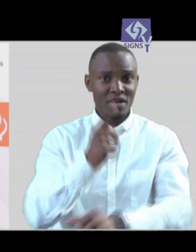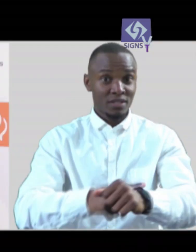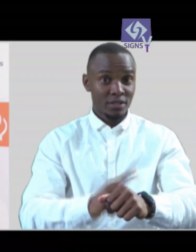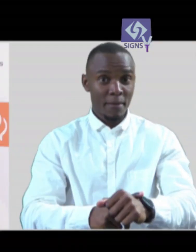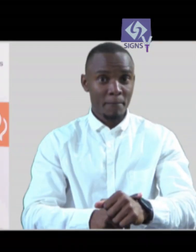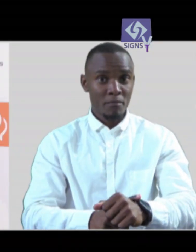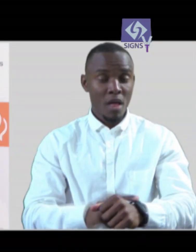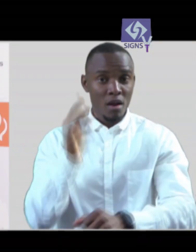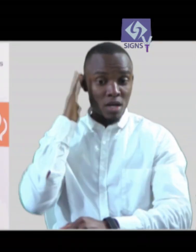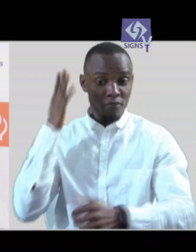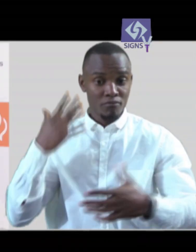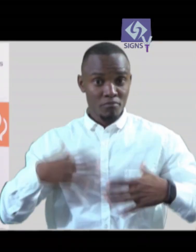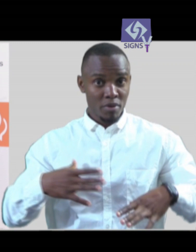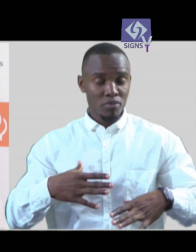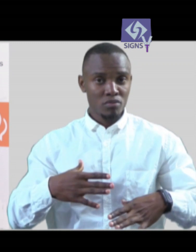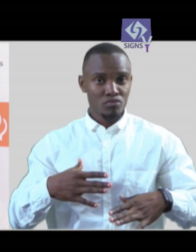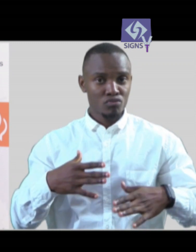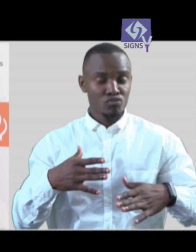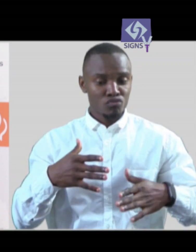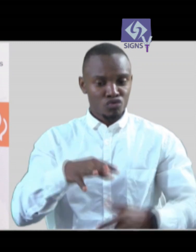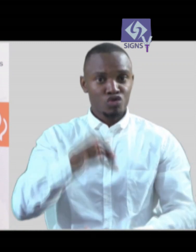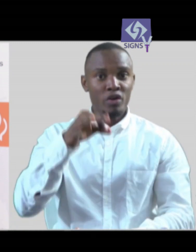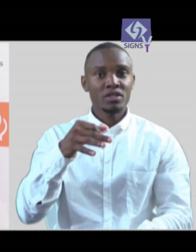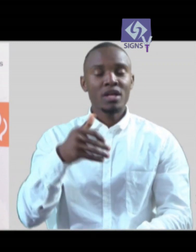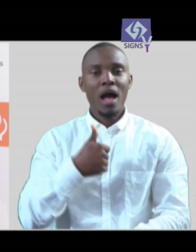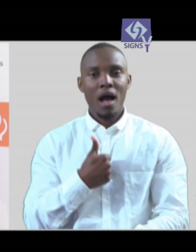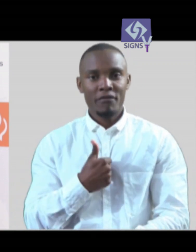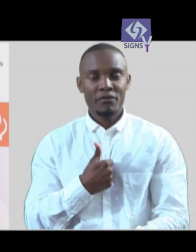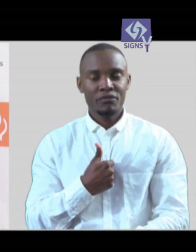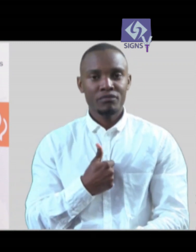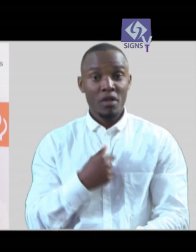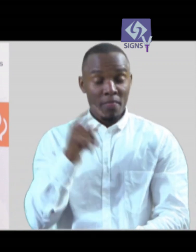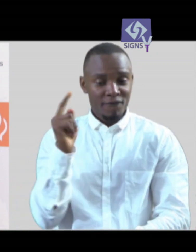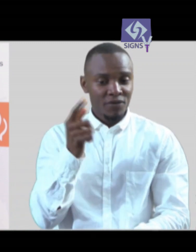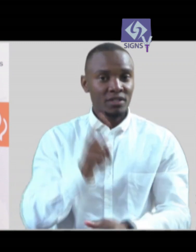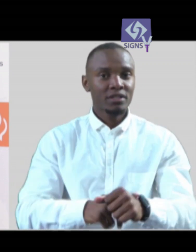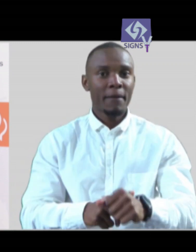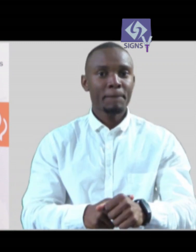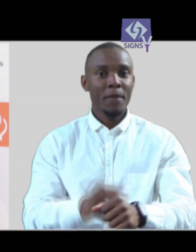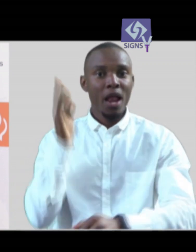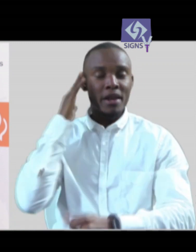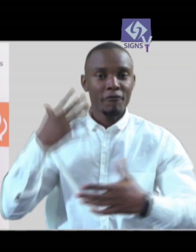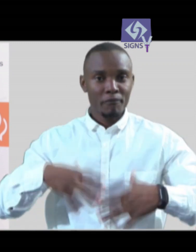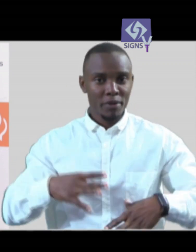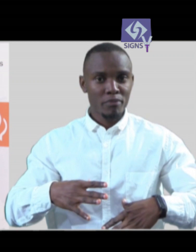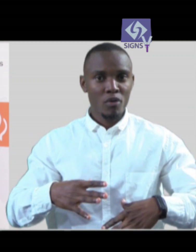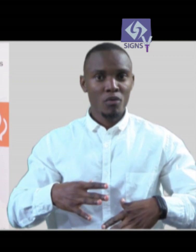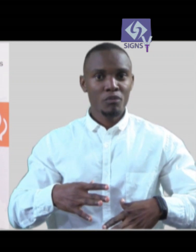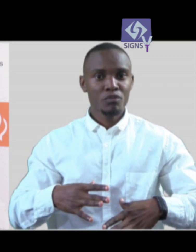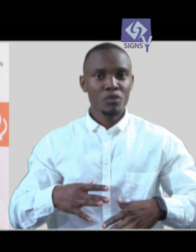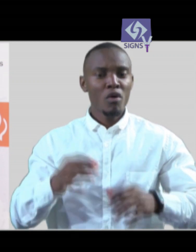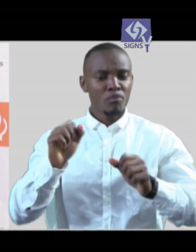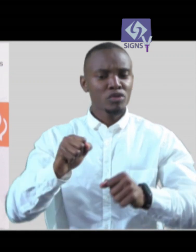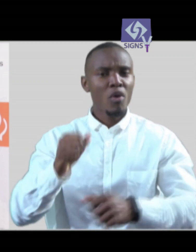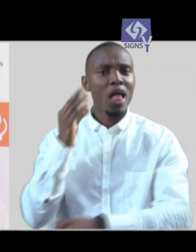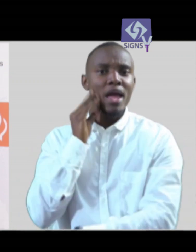price for the producer additionally the government will cushion farmers from post harvest losses by providing them with mobile